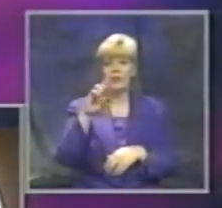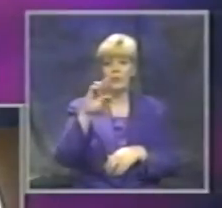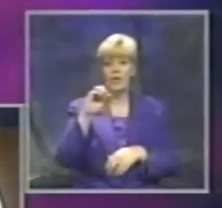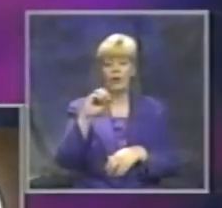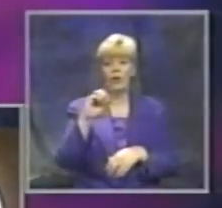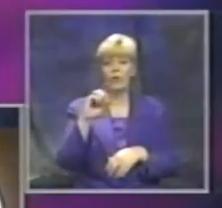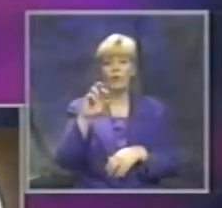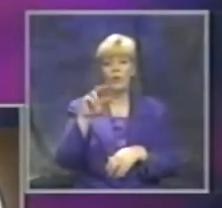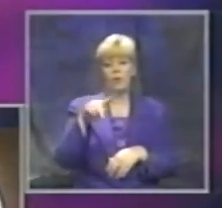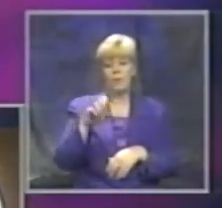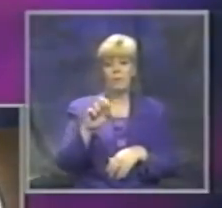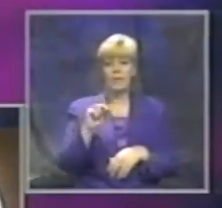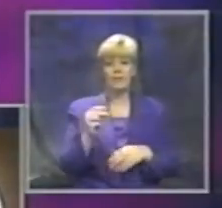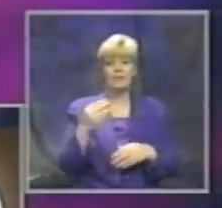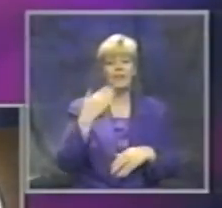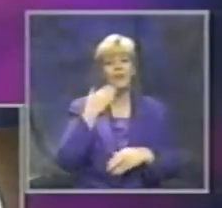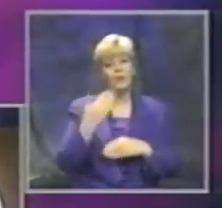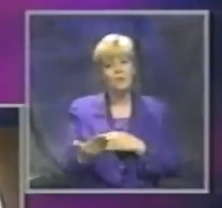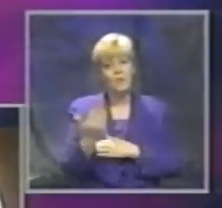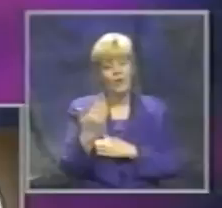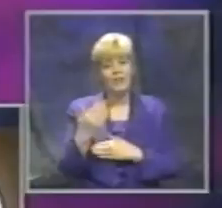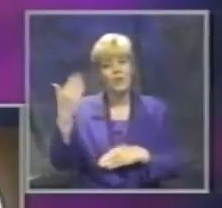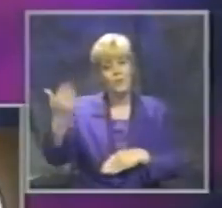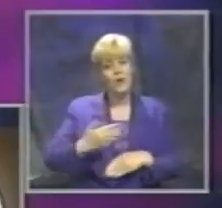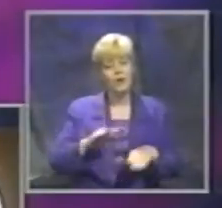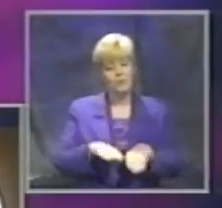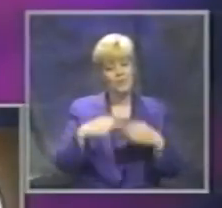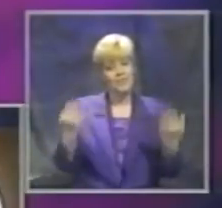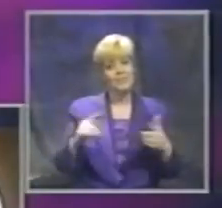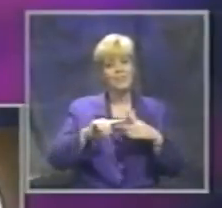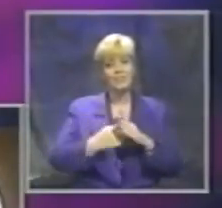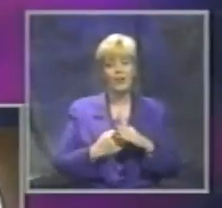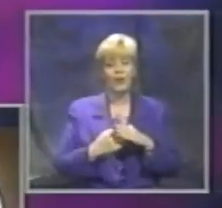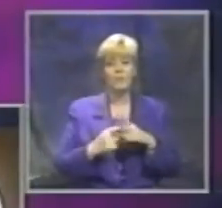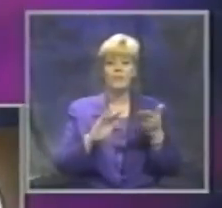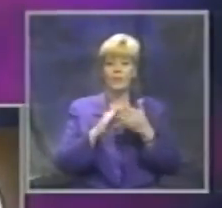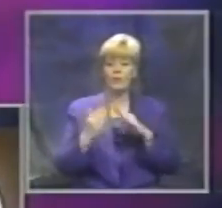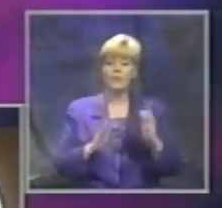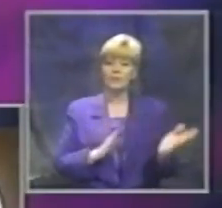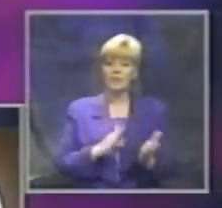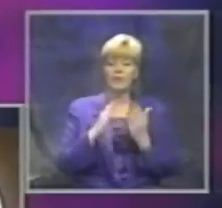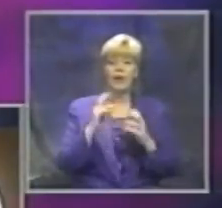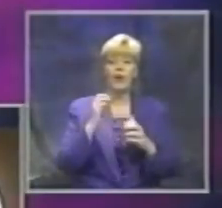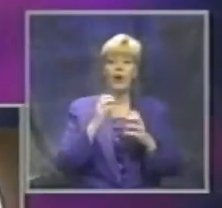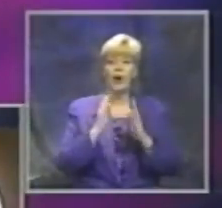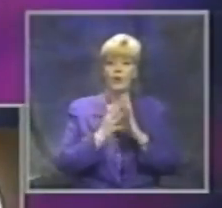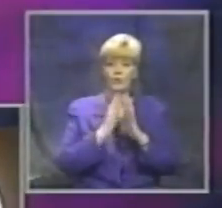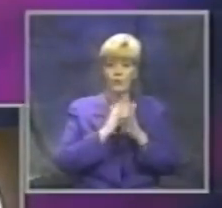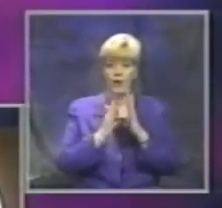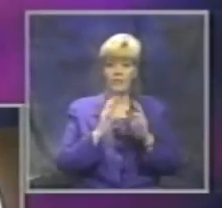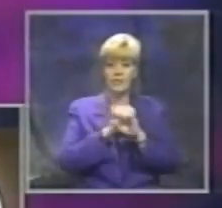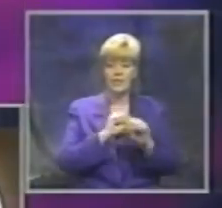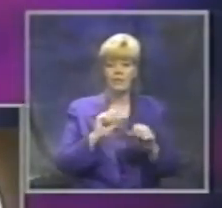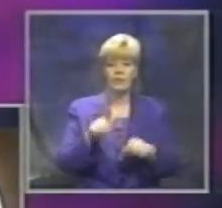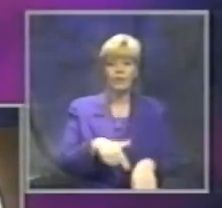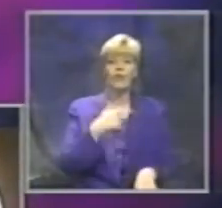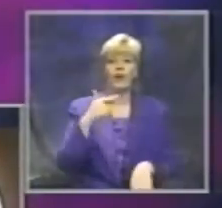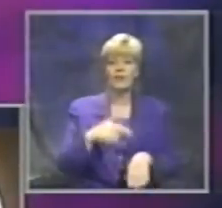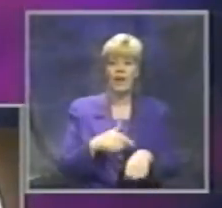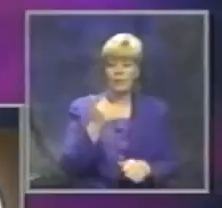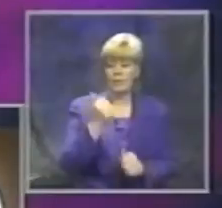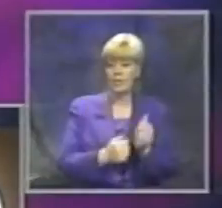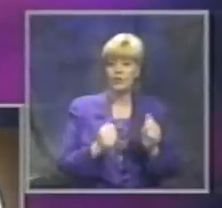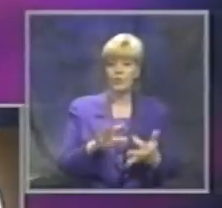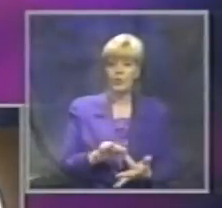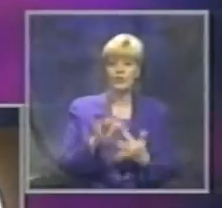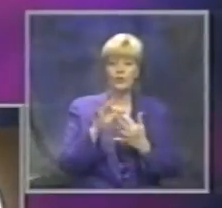welcome to this morning's kickoff event for our Safe Communities Program. Communities have been addressing traffic safety for a long time. Each is